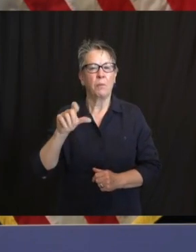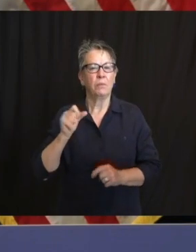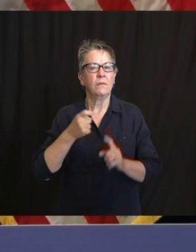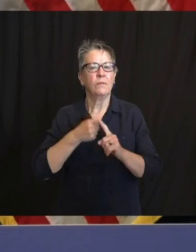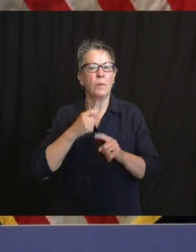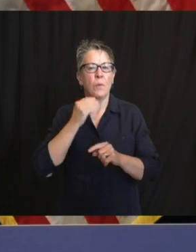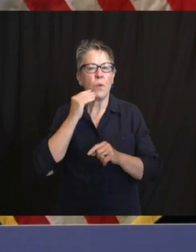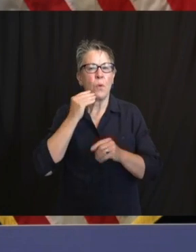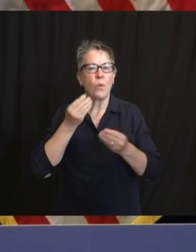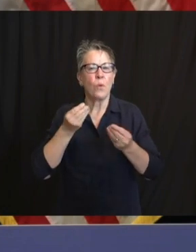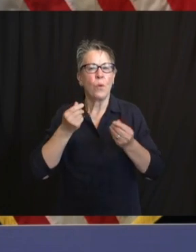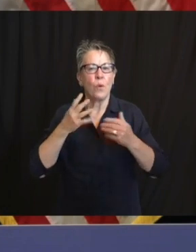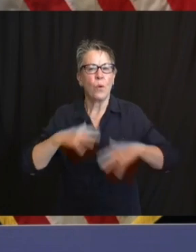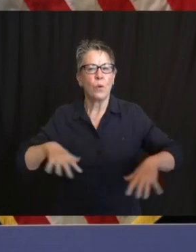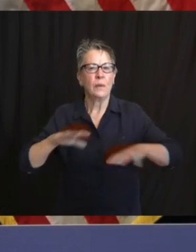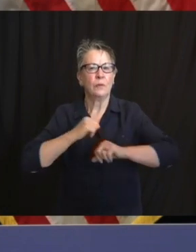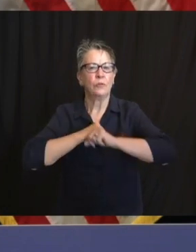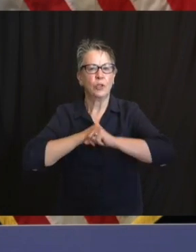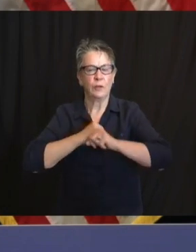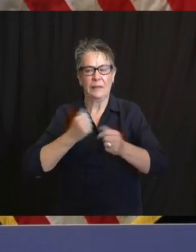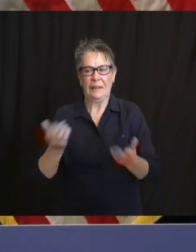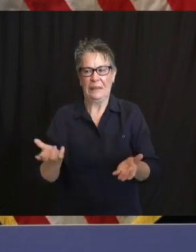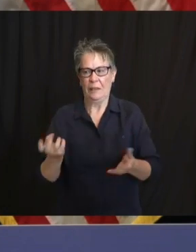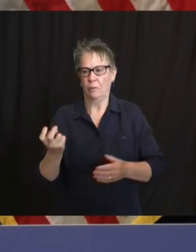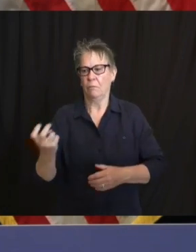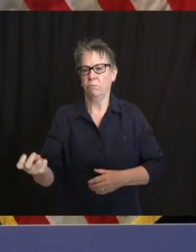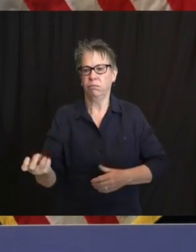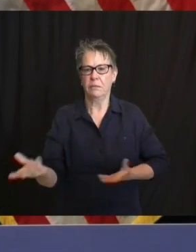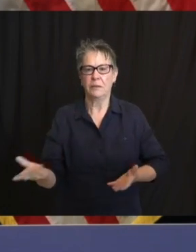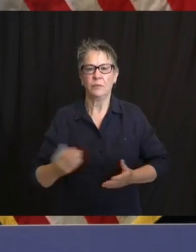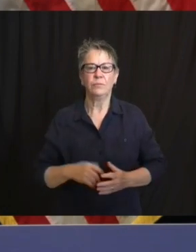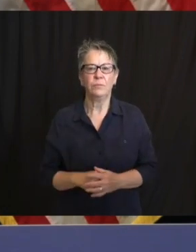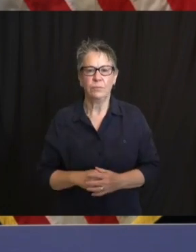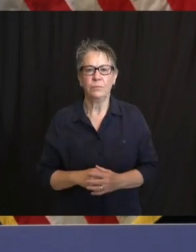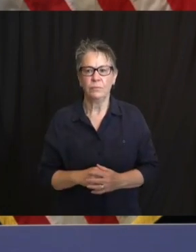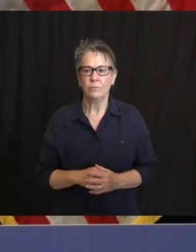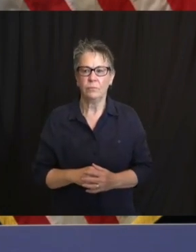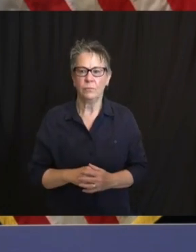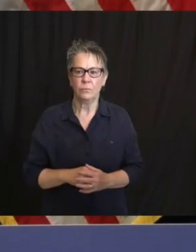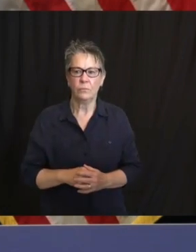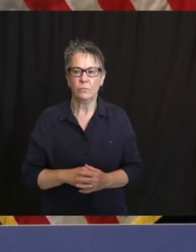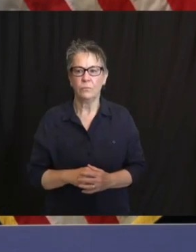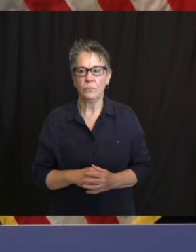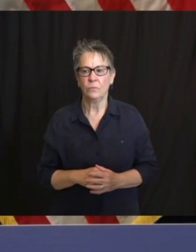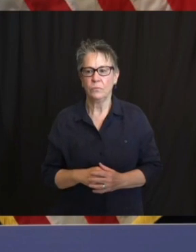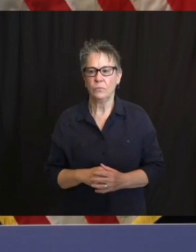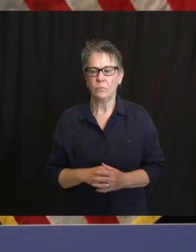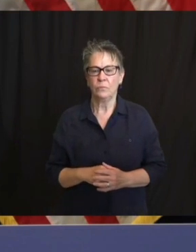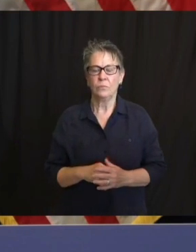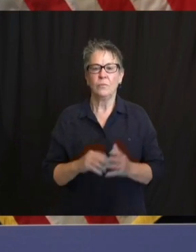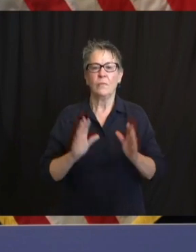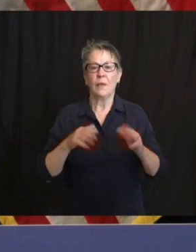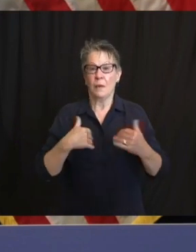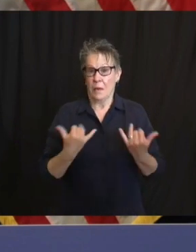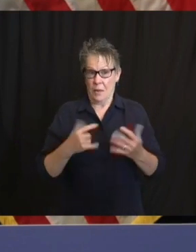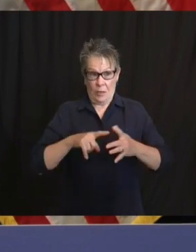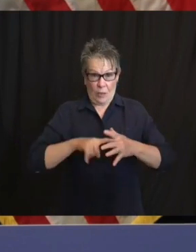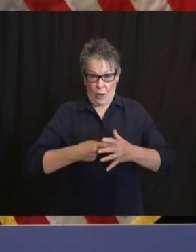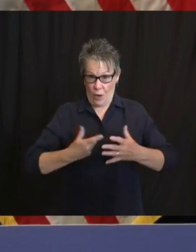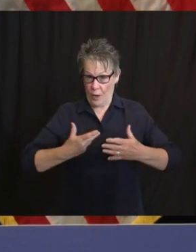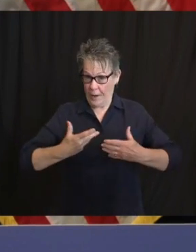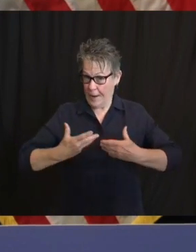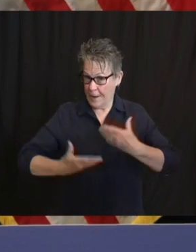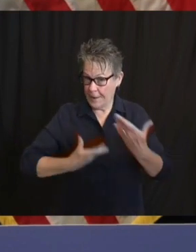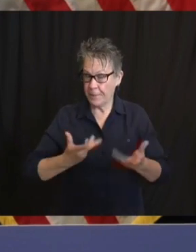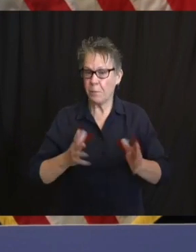us shortly. I want to start, if I may, by lifting up the many peaceful